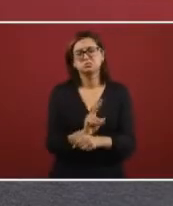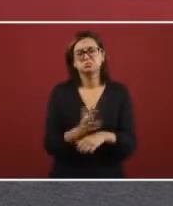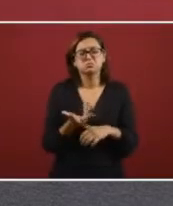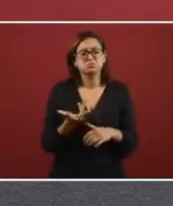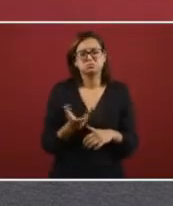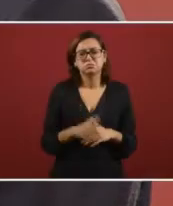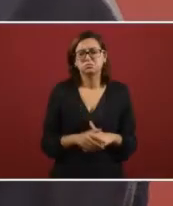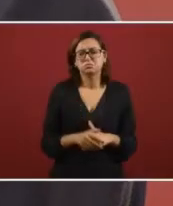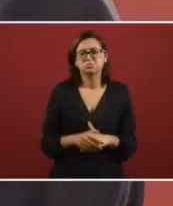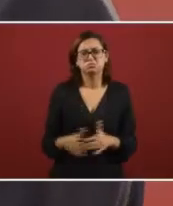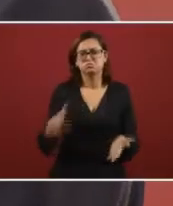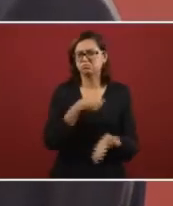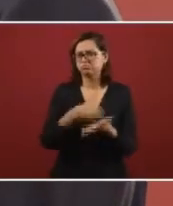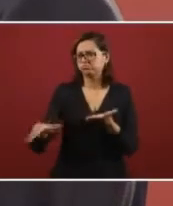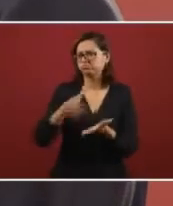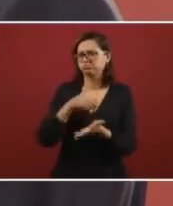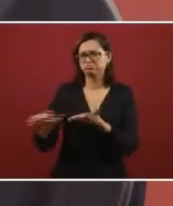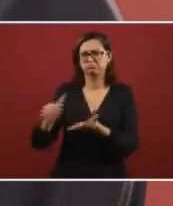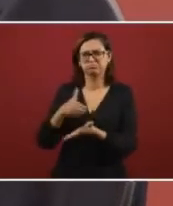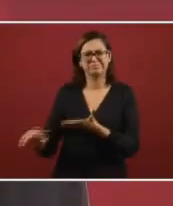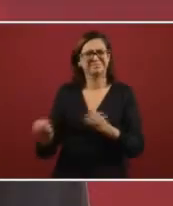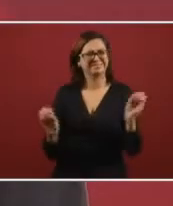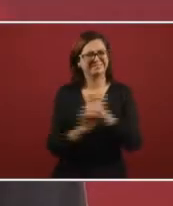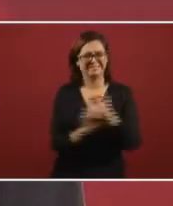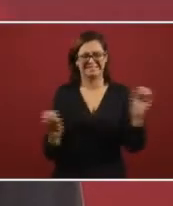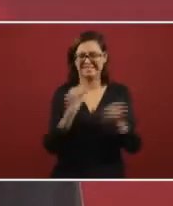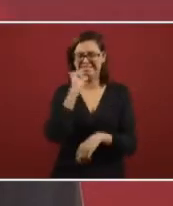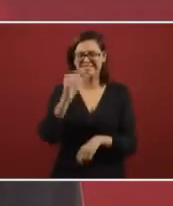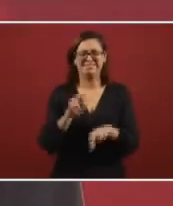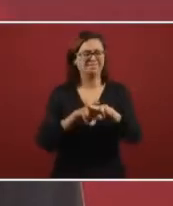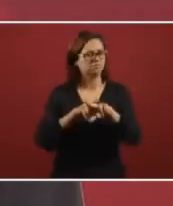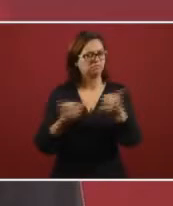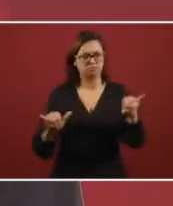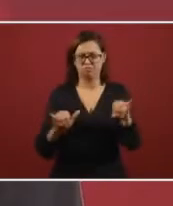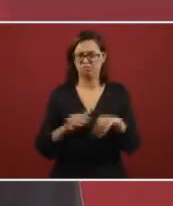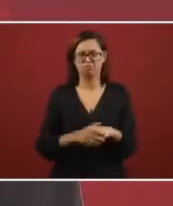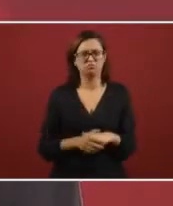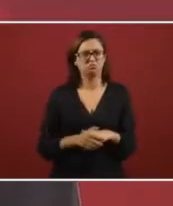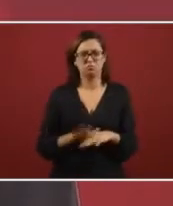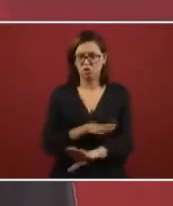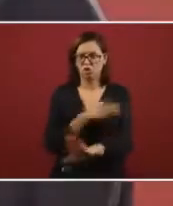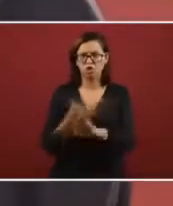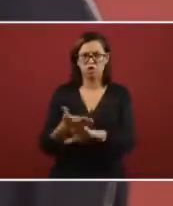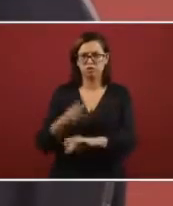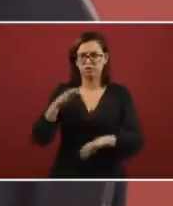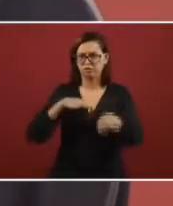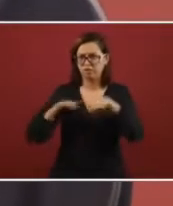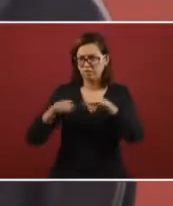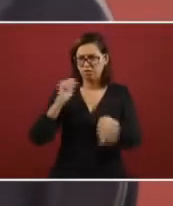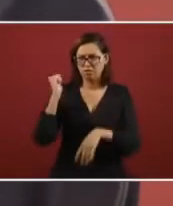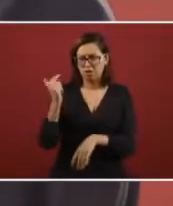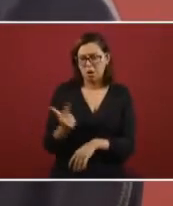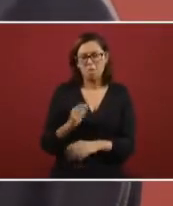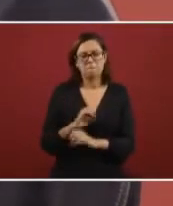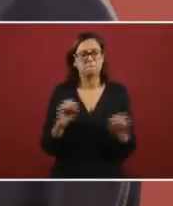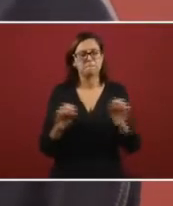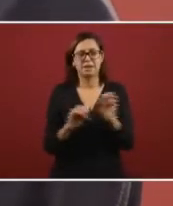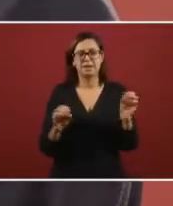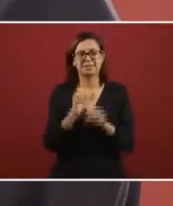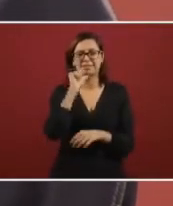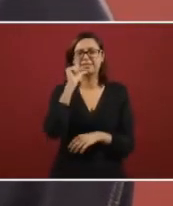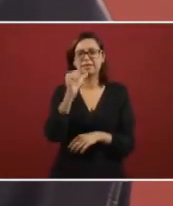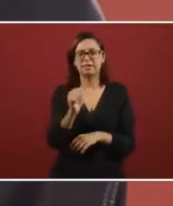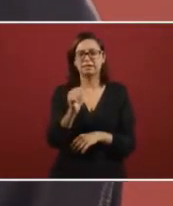And we are not firing anybody, and we're not making